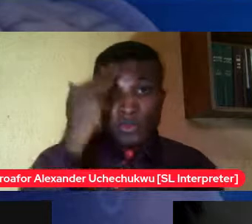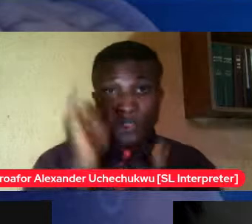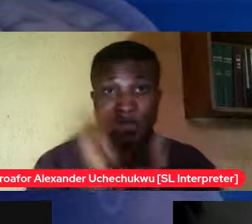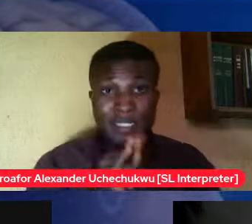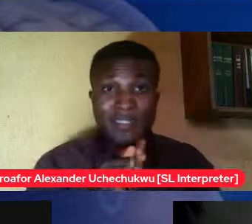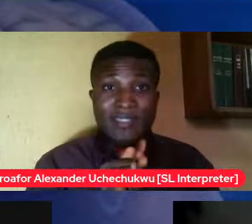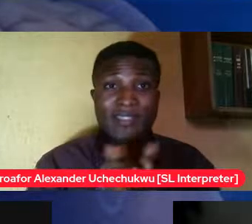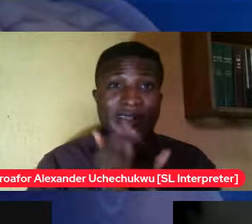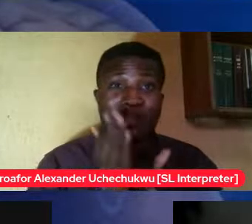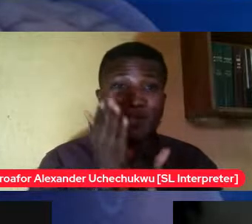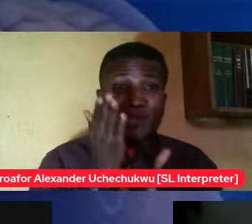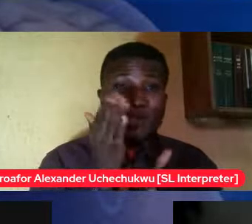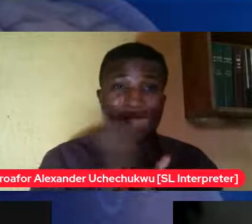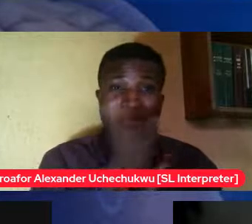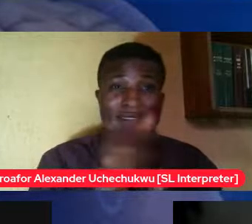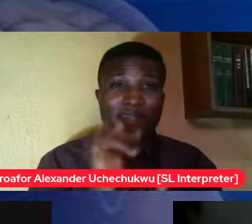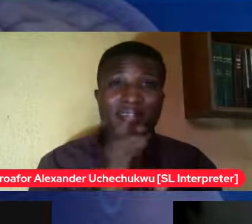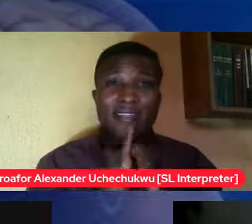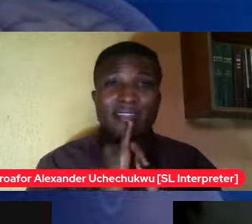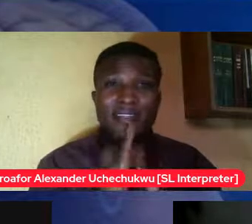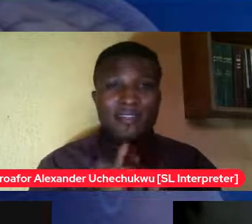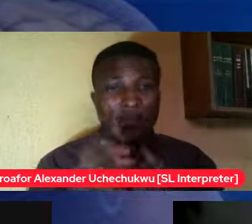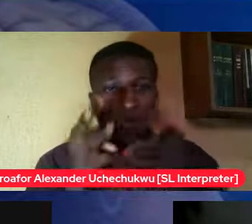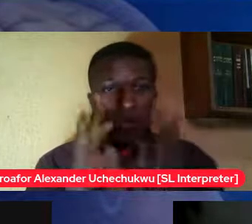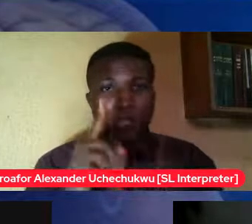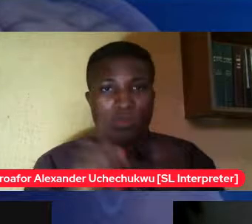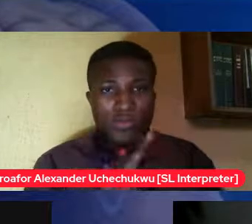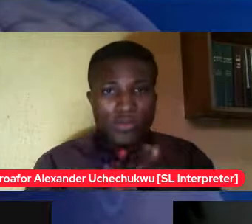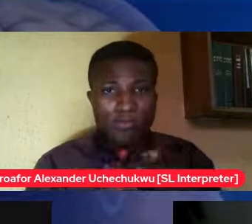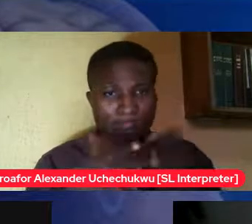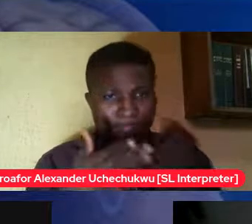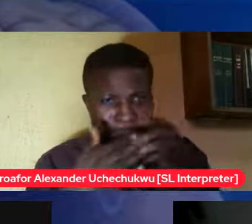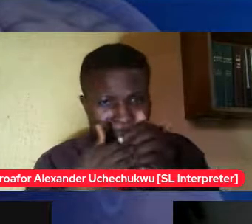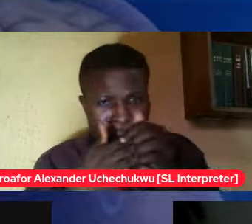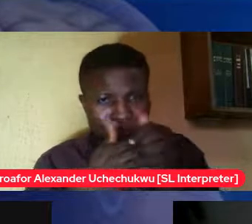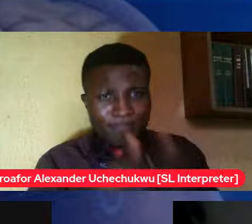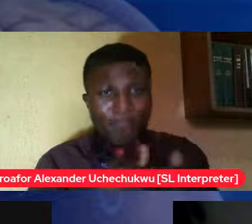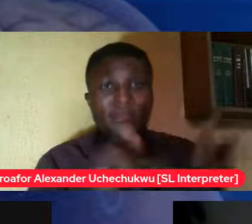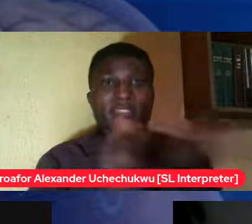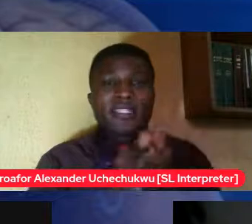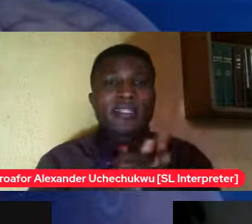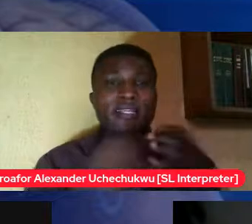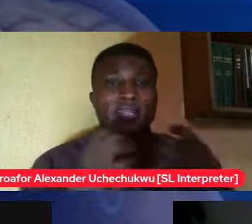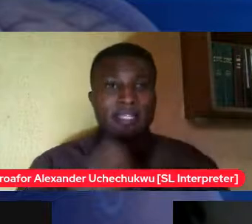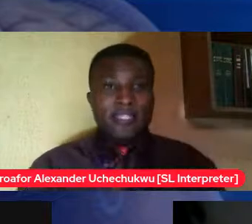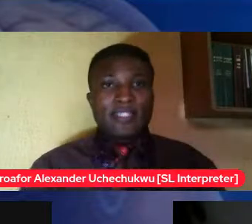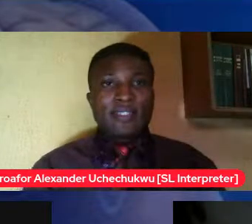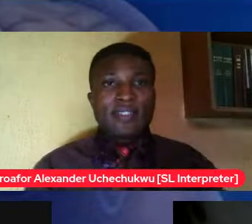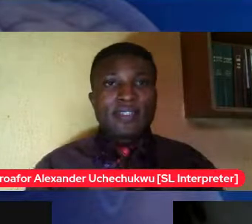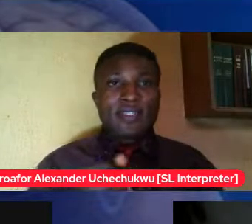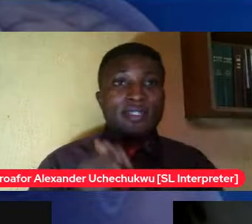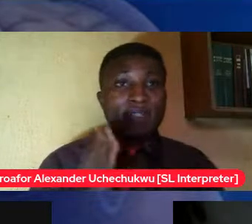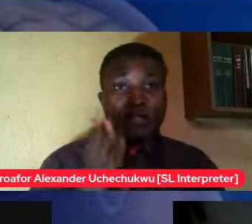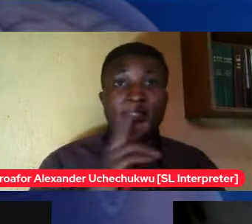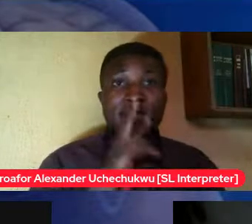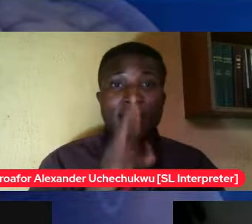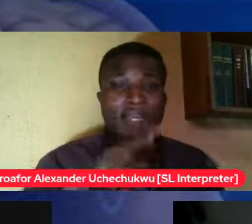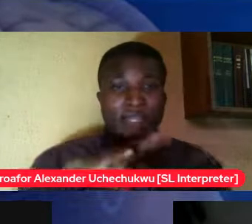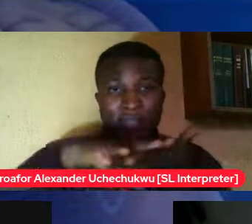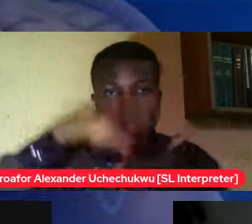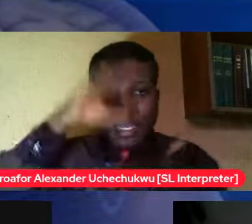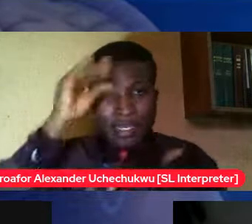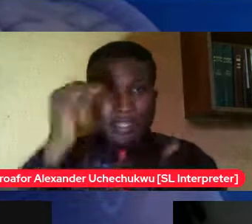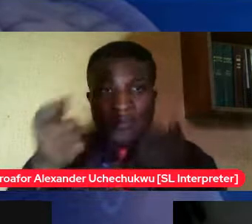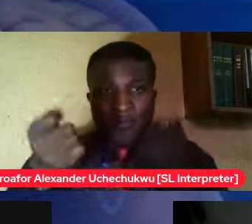energy and they are used to it they are indirectly learning self control at that point so that you know you don't just give in to every